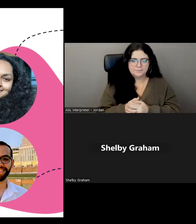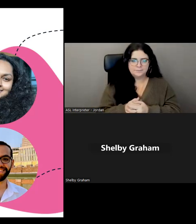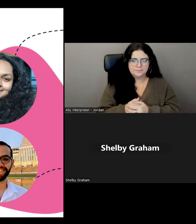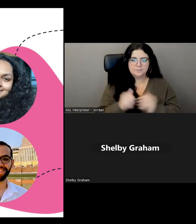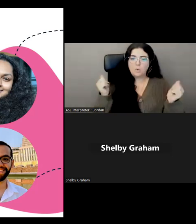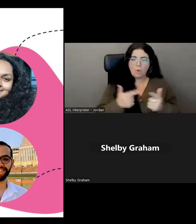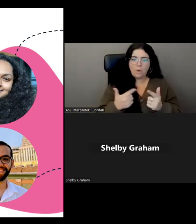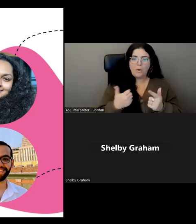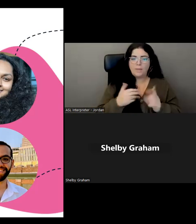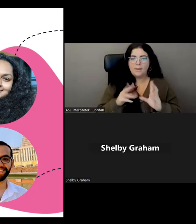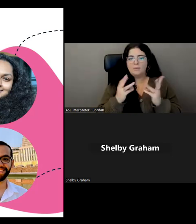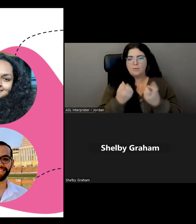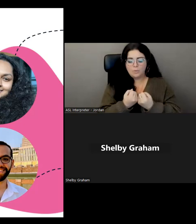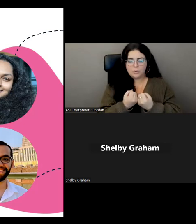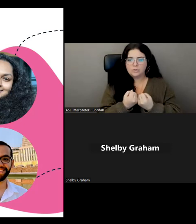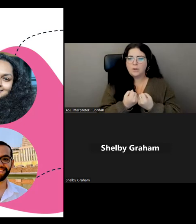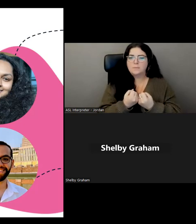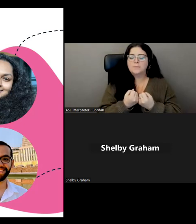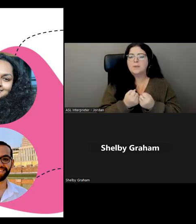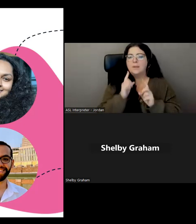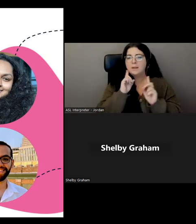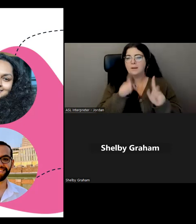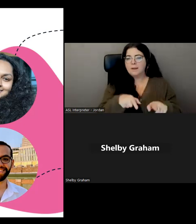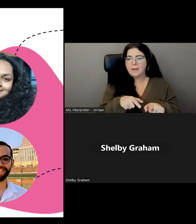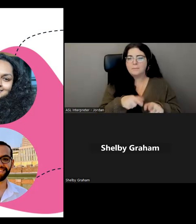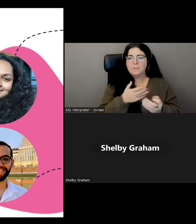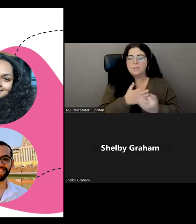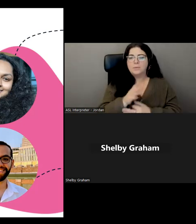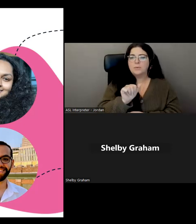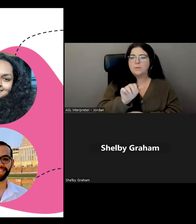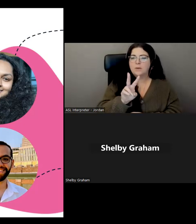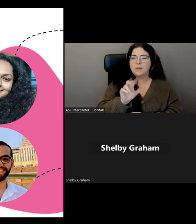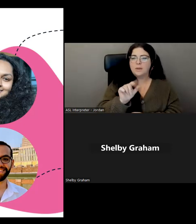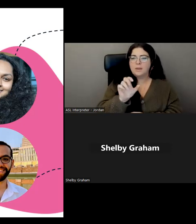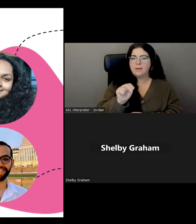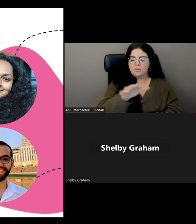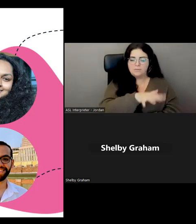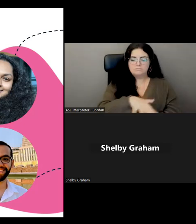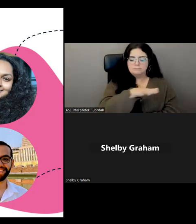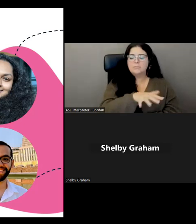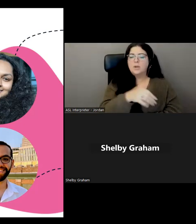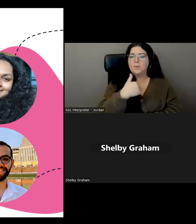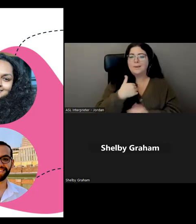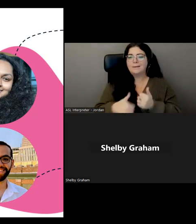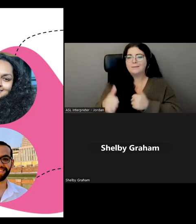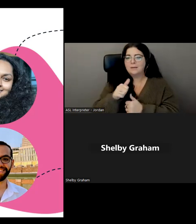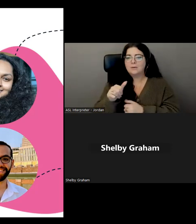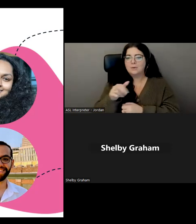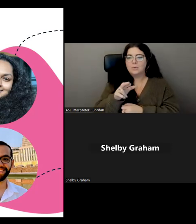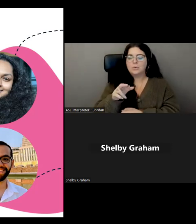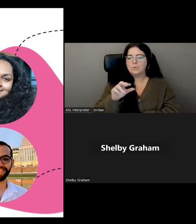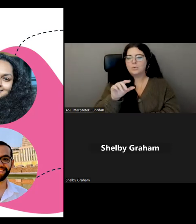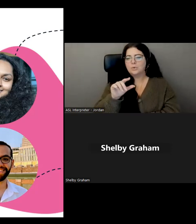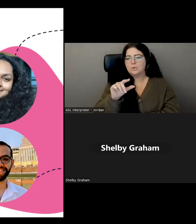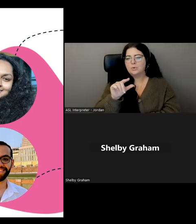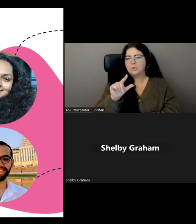workshops and drop-ins and things like that throughout the Avalon region, we do have some regional trainers around the Conabrook